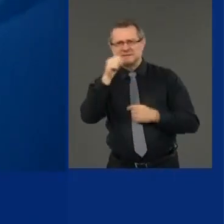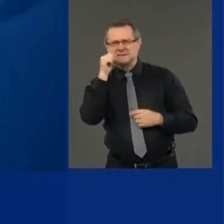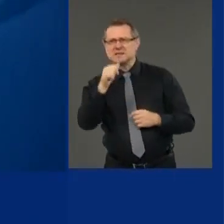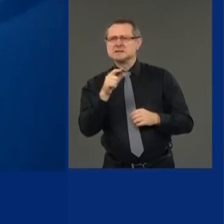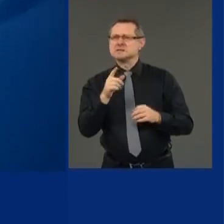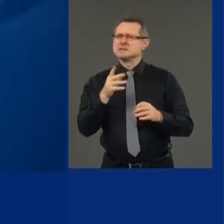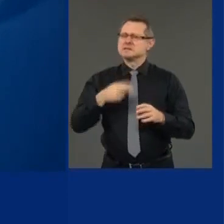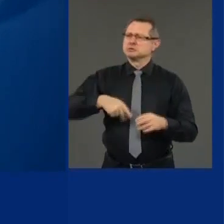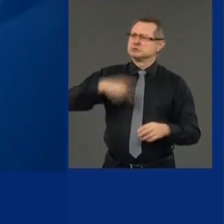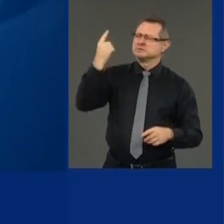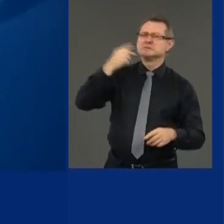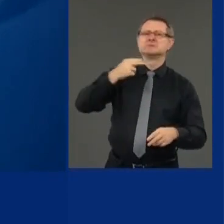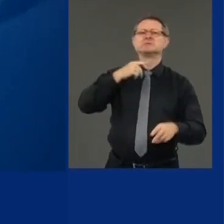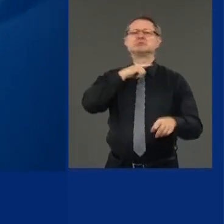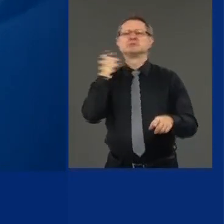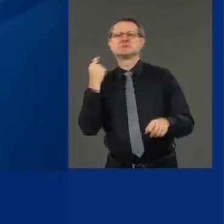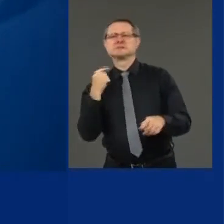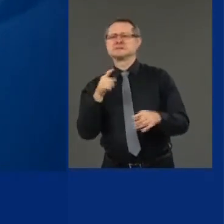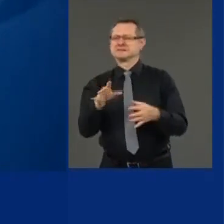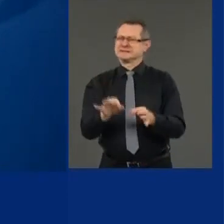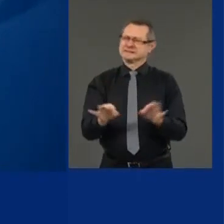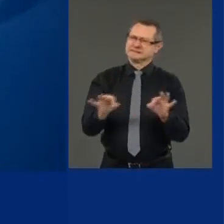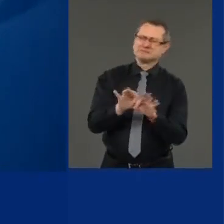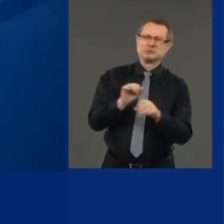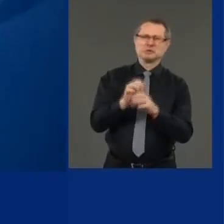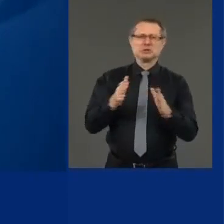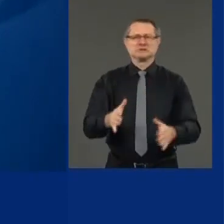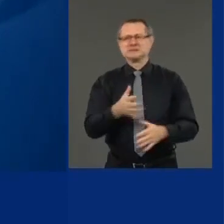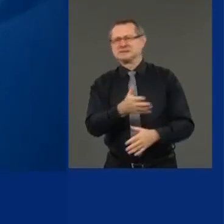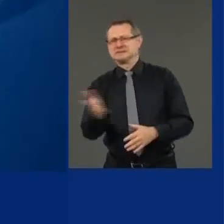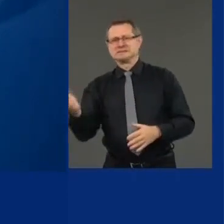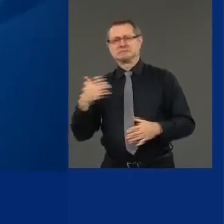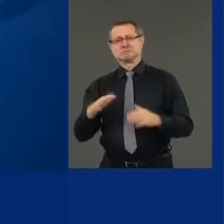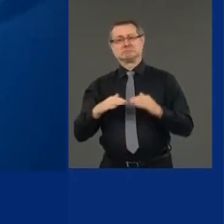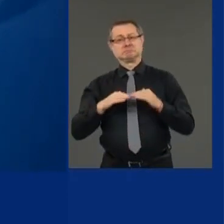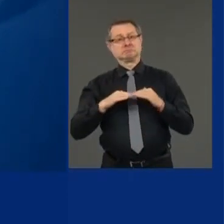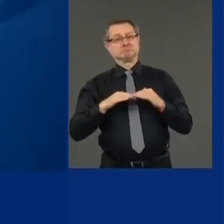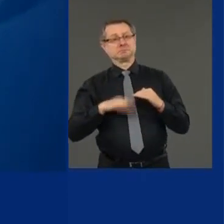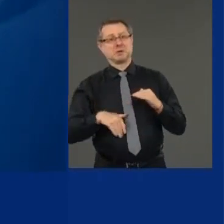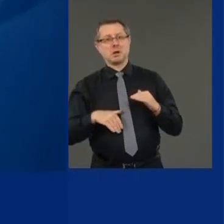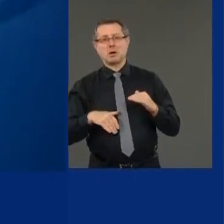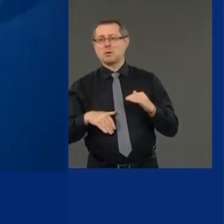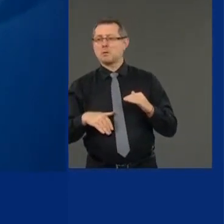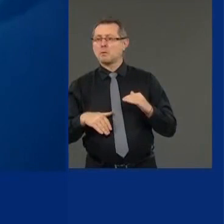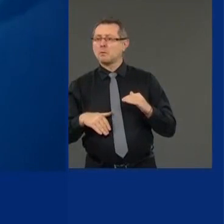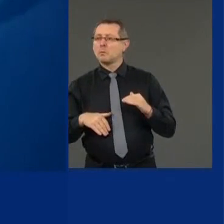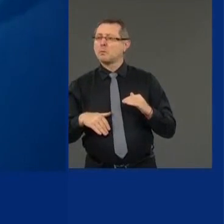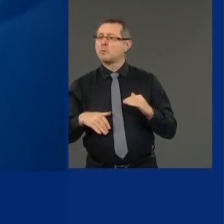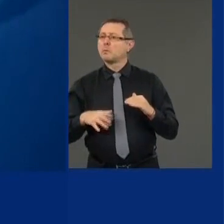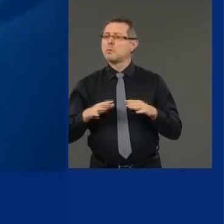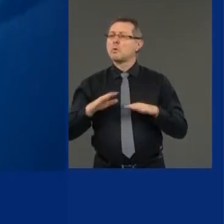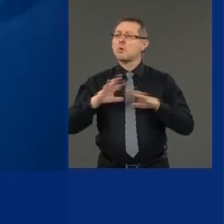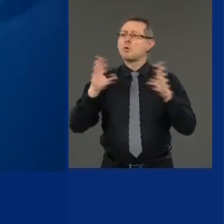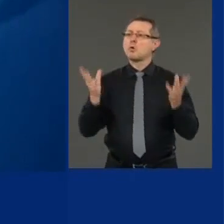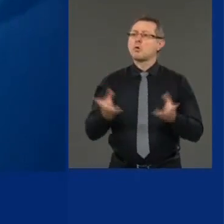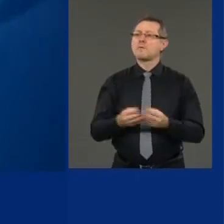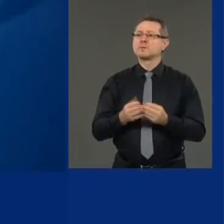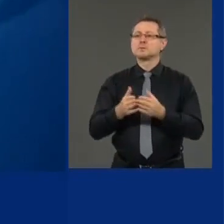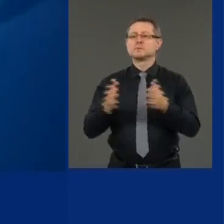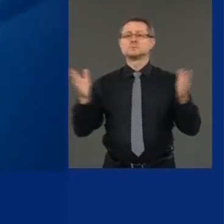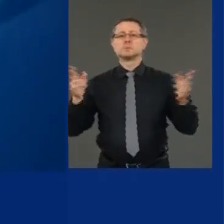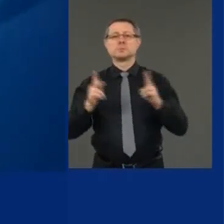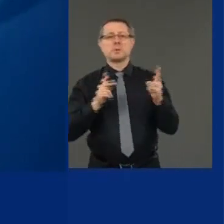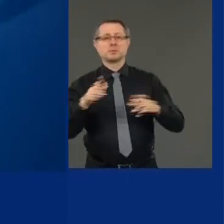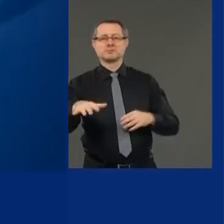workers were below the level of the overall community. New York City, the overall community is 19